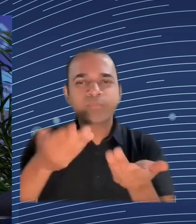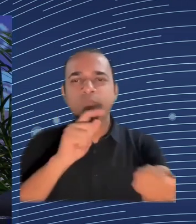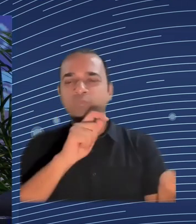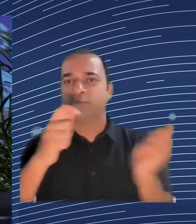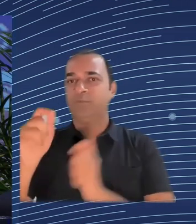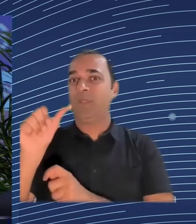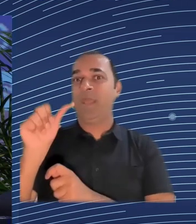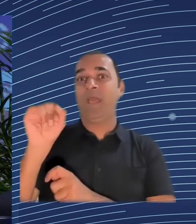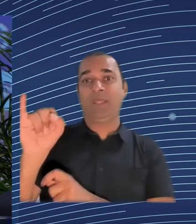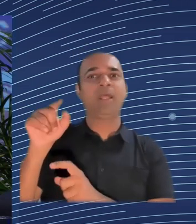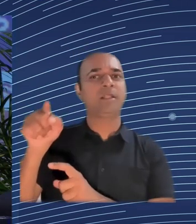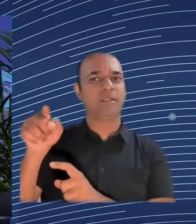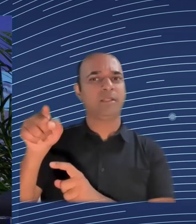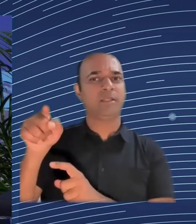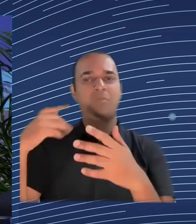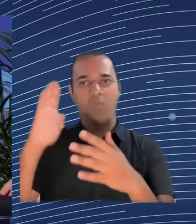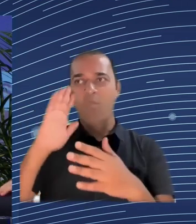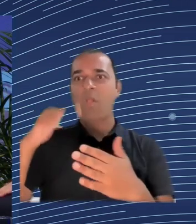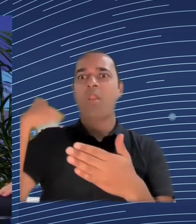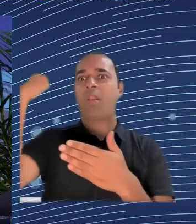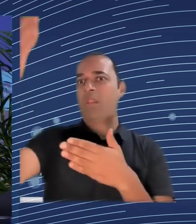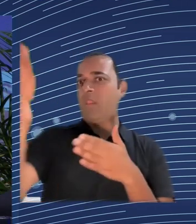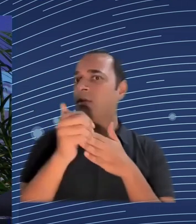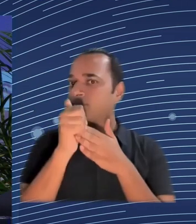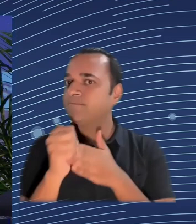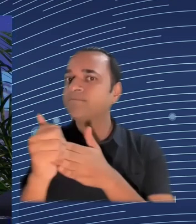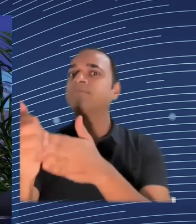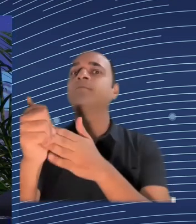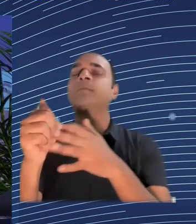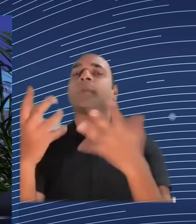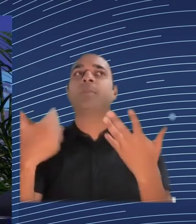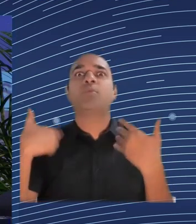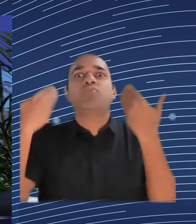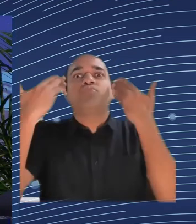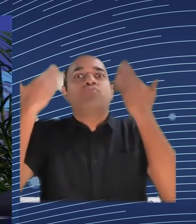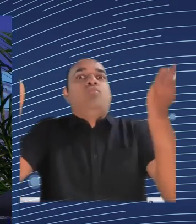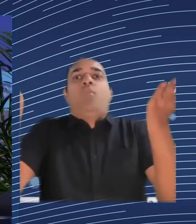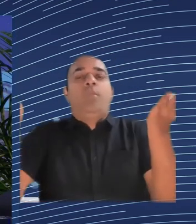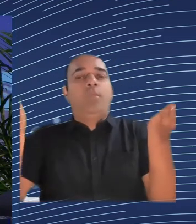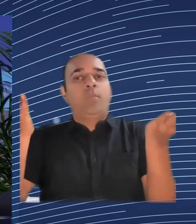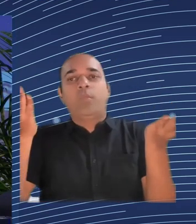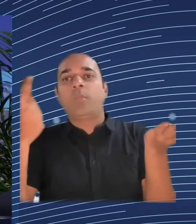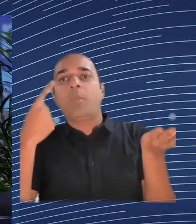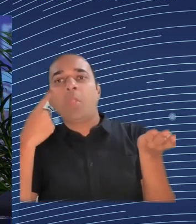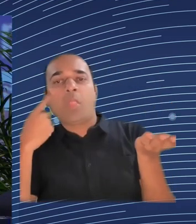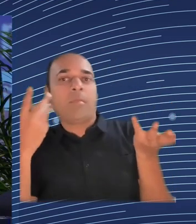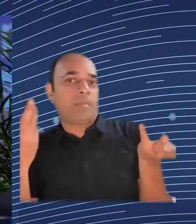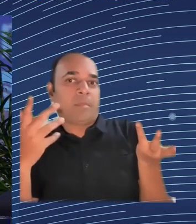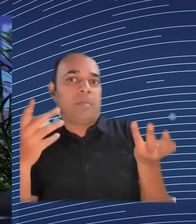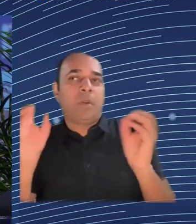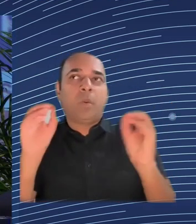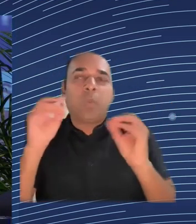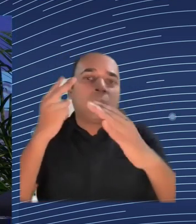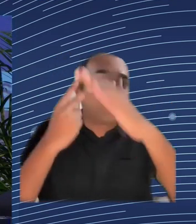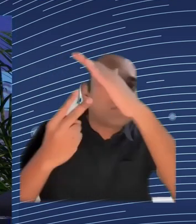approach future inequality, digital inequality. As I said before, I really think we will be talking much more about digital inclusion. People